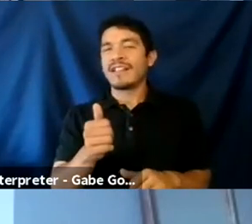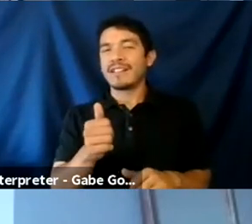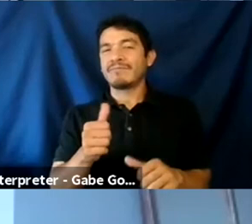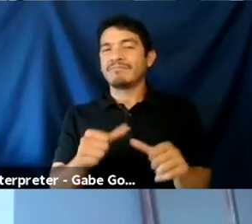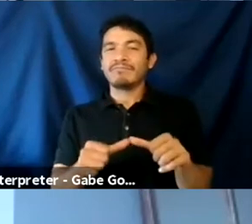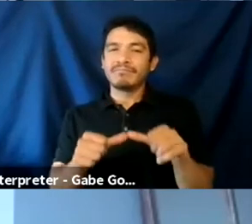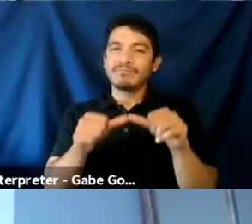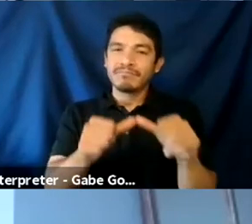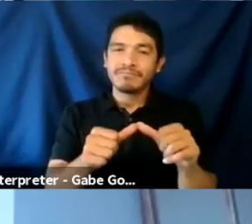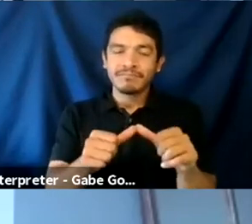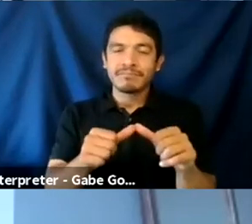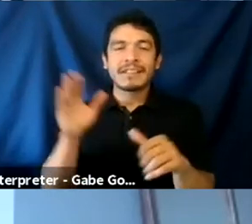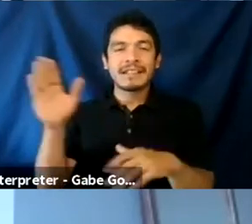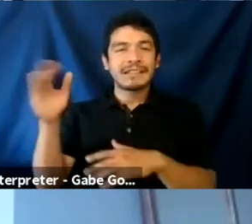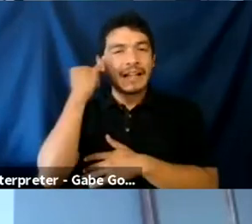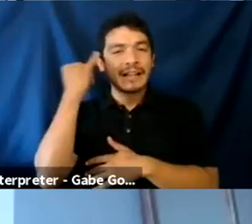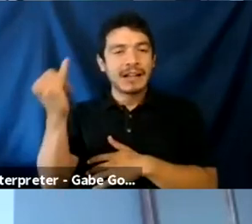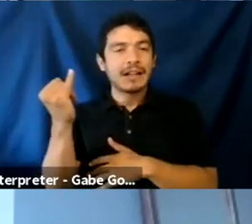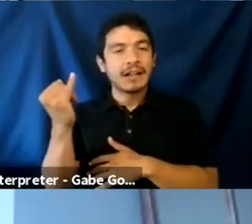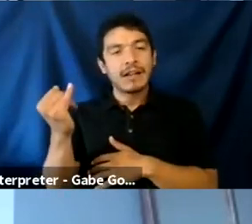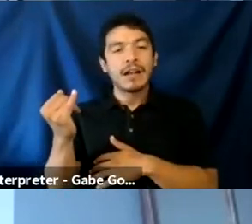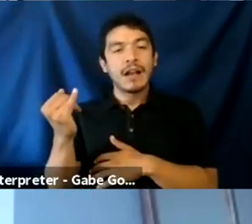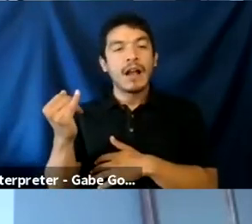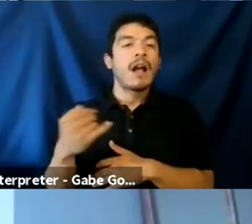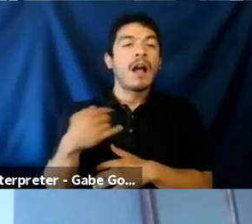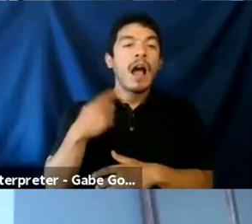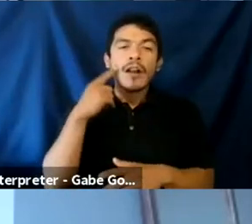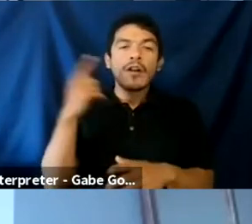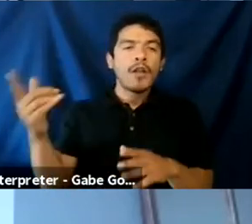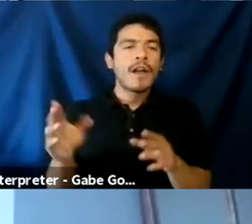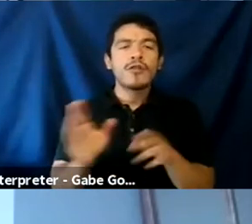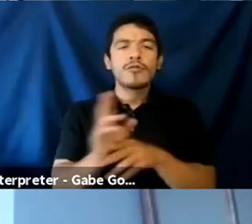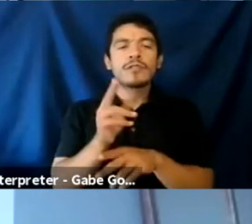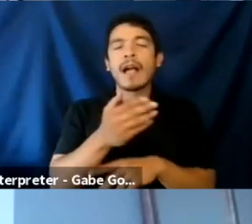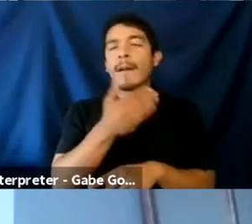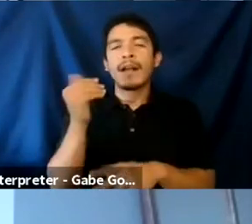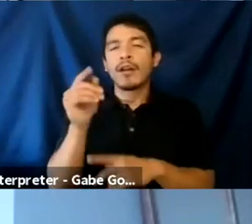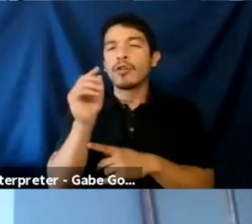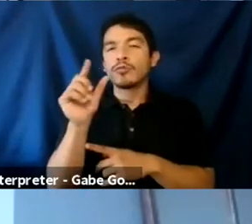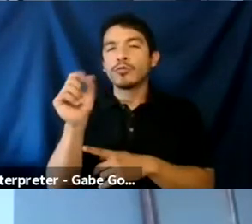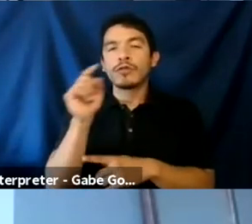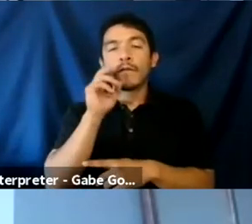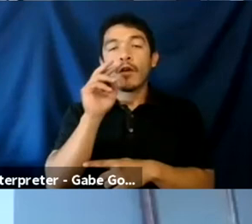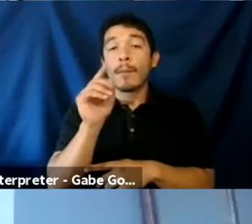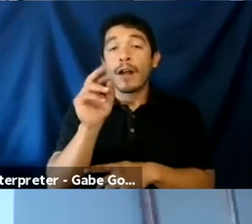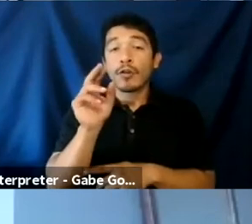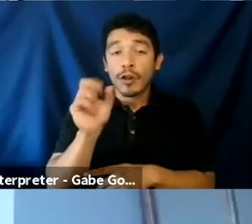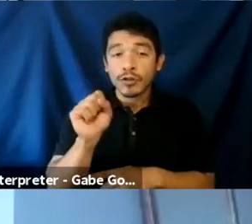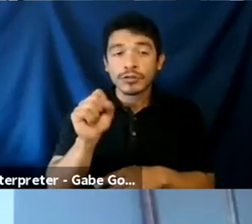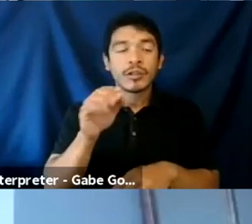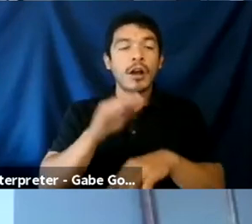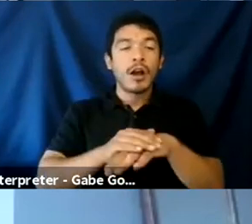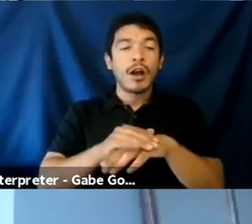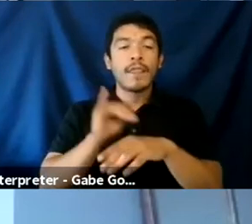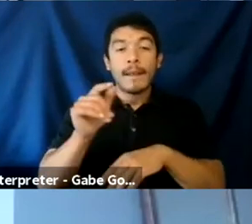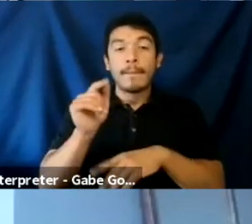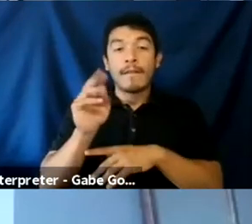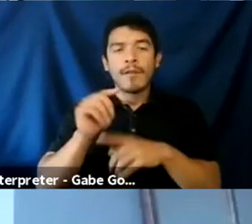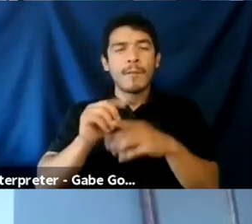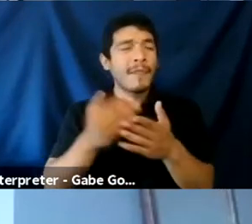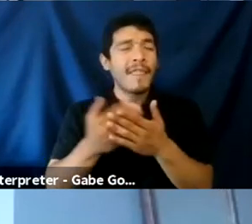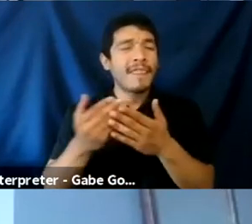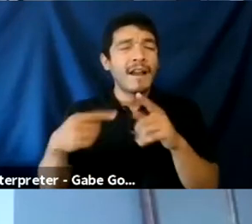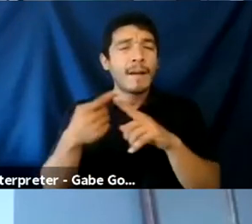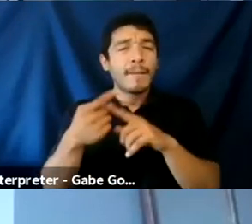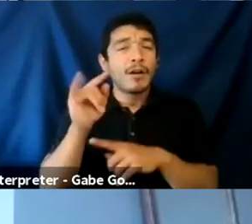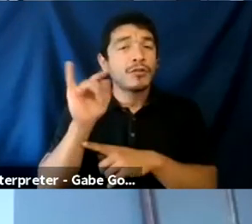is building like moderation tools and whatnot, they rolled out a bit better suite of tools for moderators, um, on the platform. But the thing about Twitch that